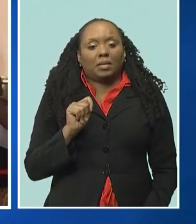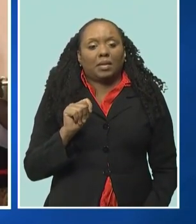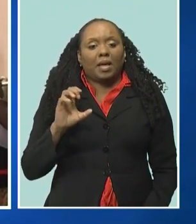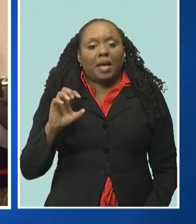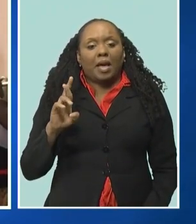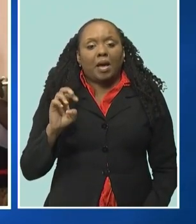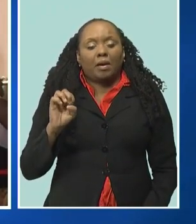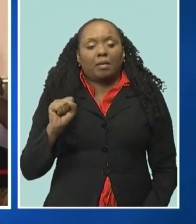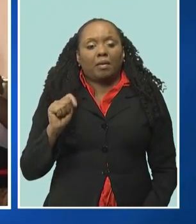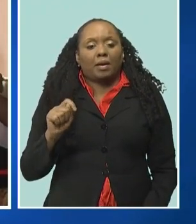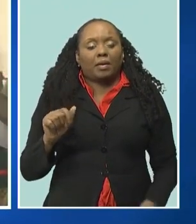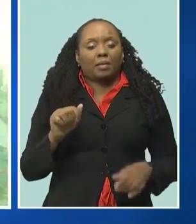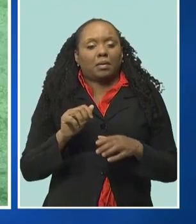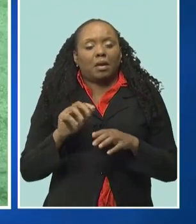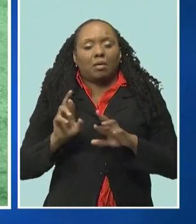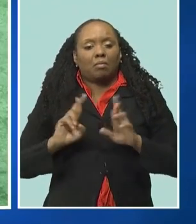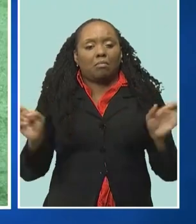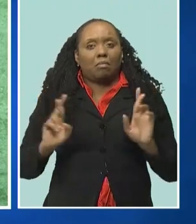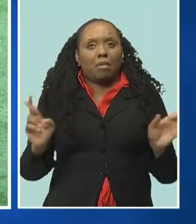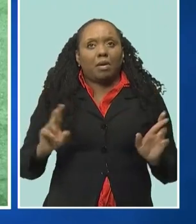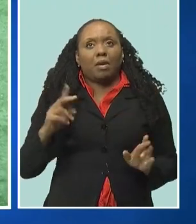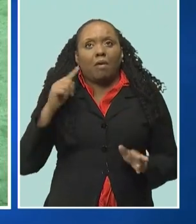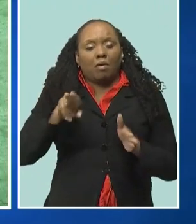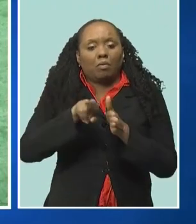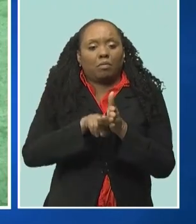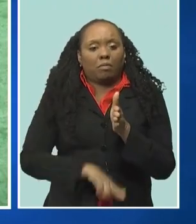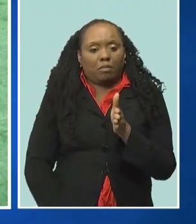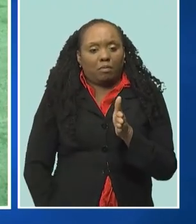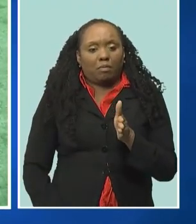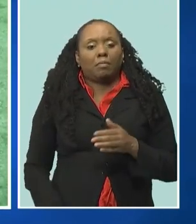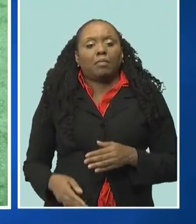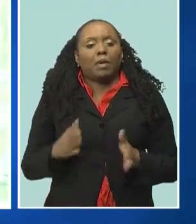Crews were busy preparing the site when a CBC team visited.